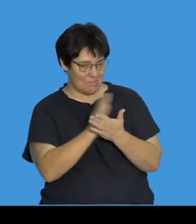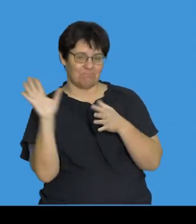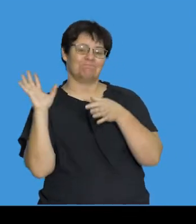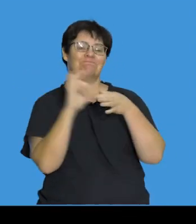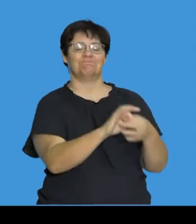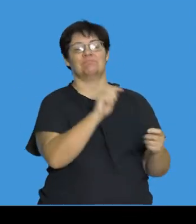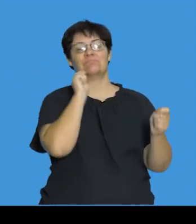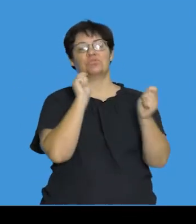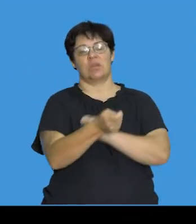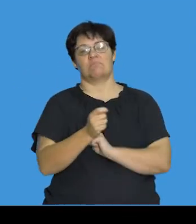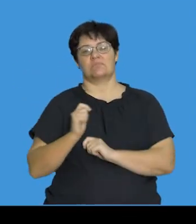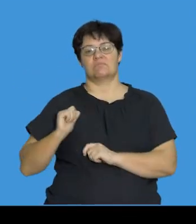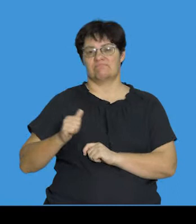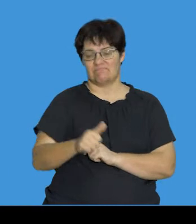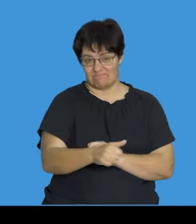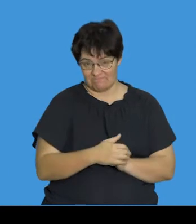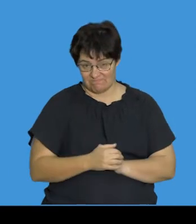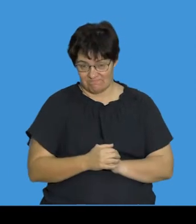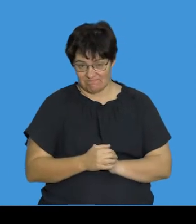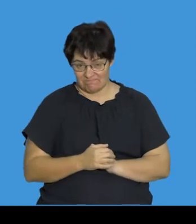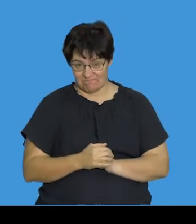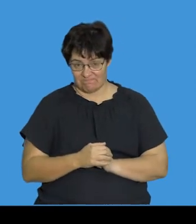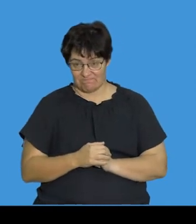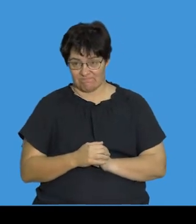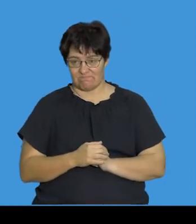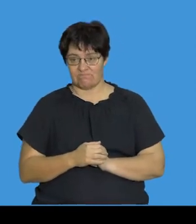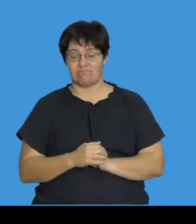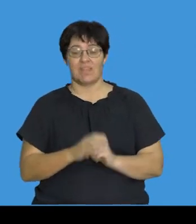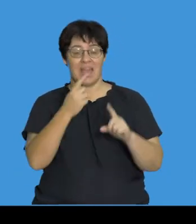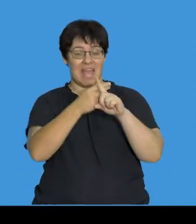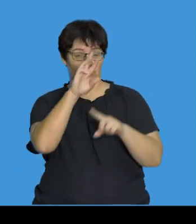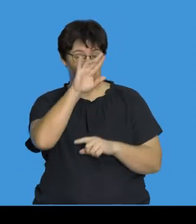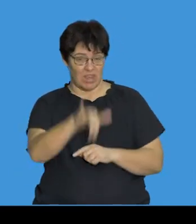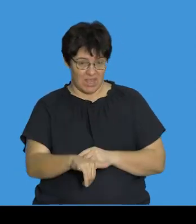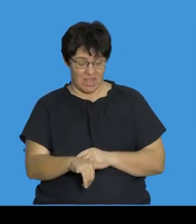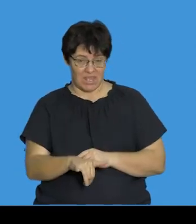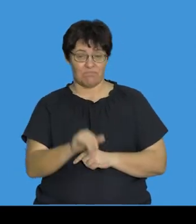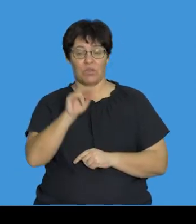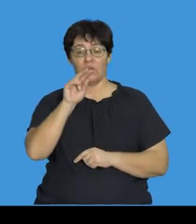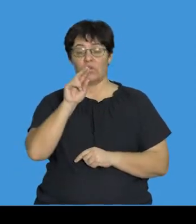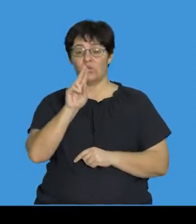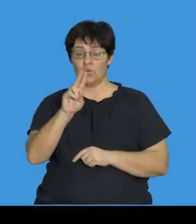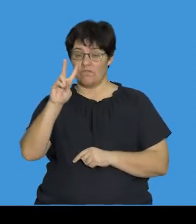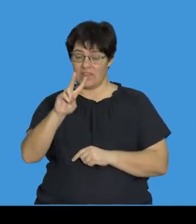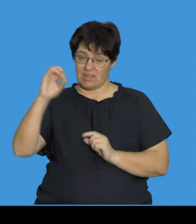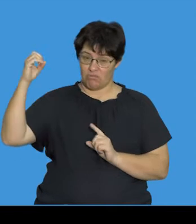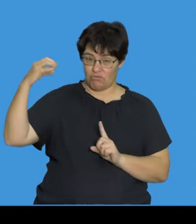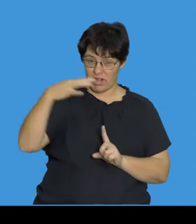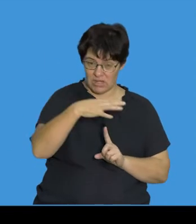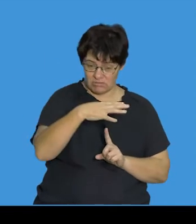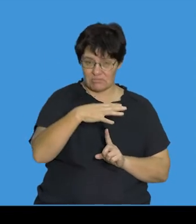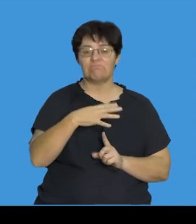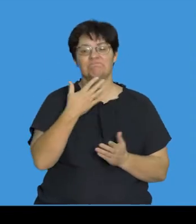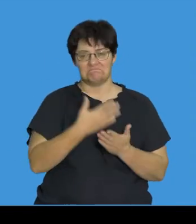linked to the change in the sequence of nucleotides. X-rays and UV radiation can also